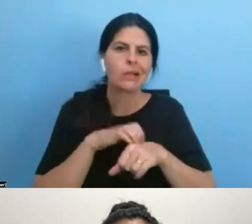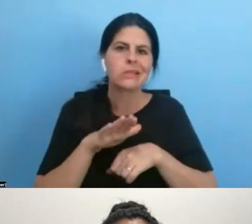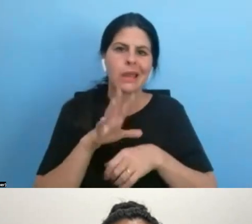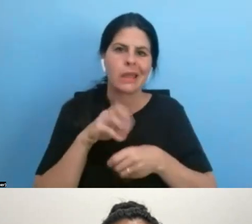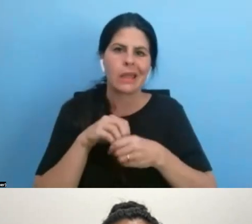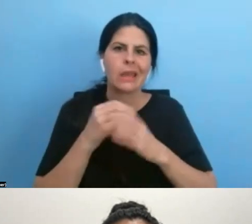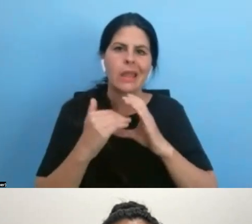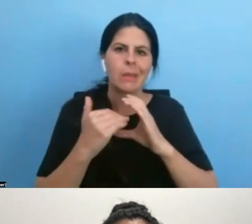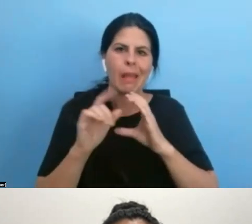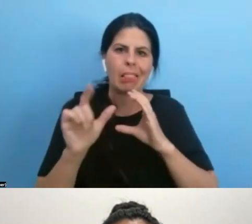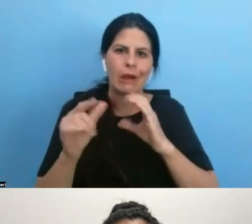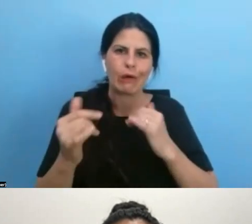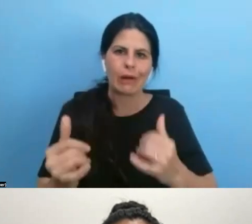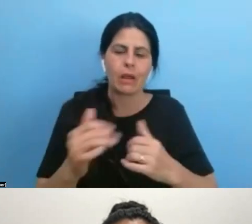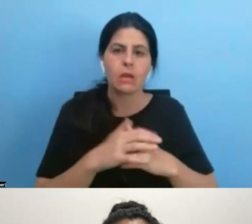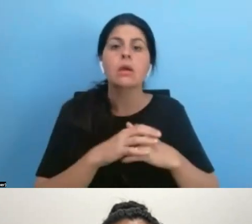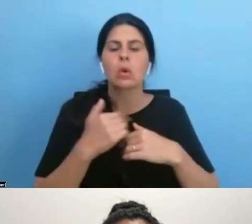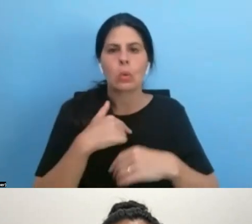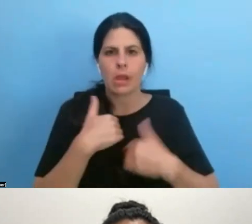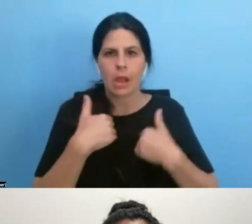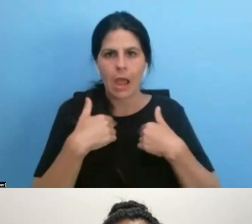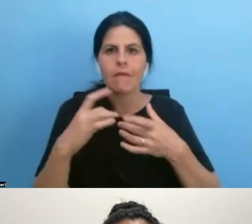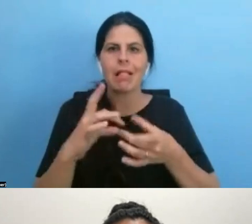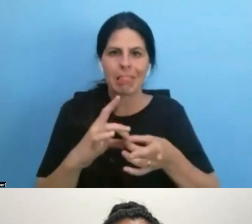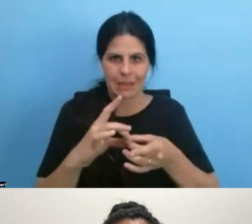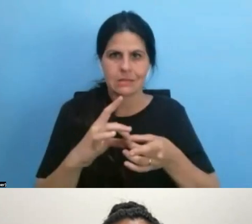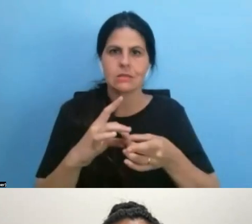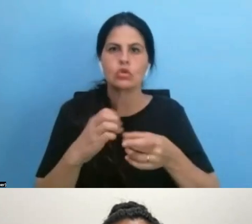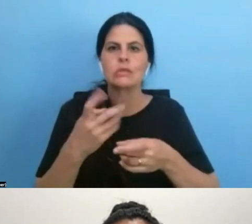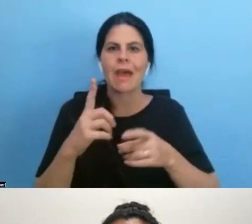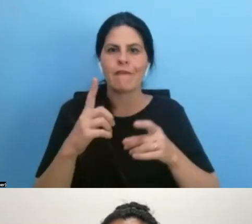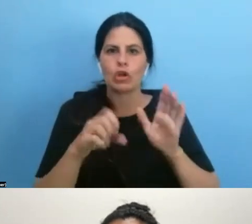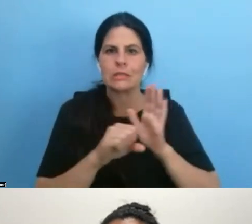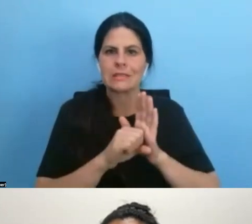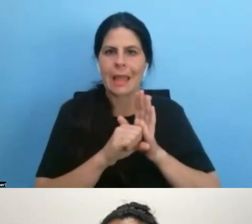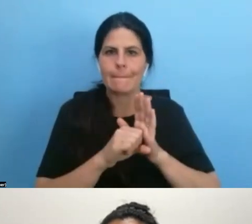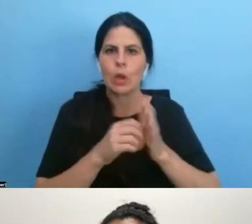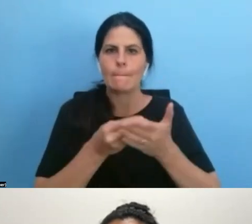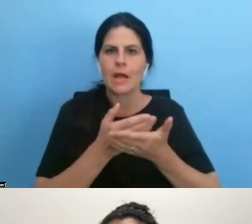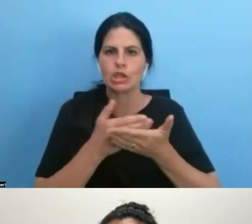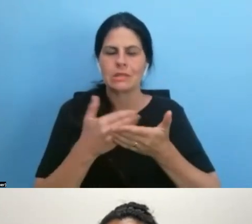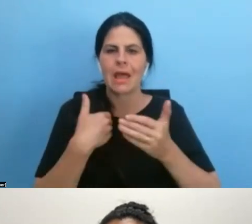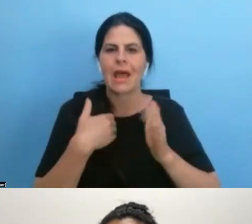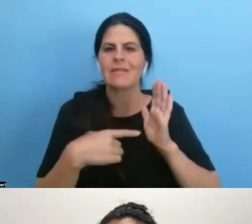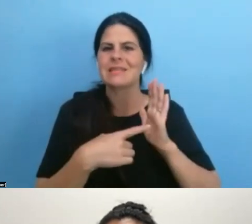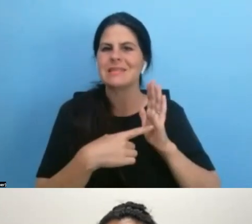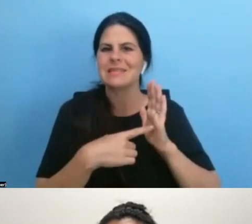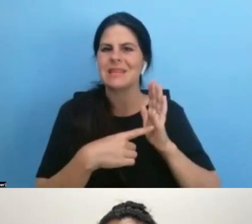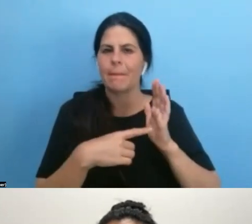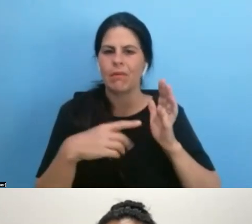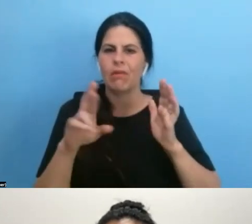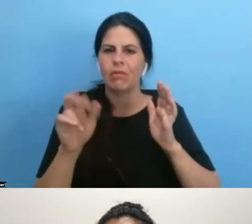Um, there are links to several sample budgets that have sample rates. So the sample budgets include